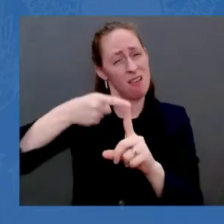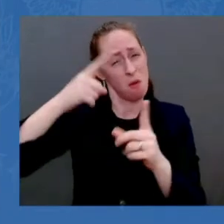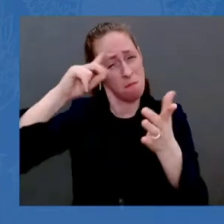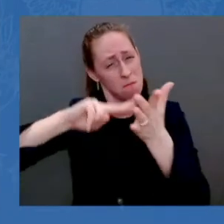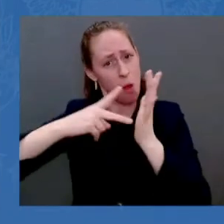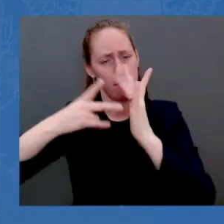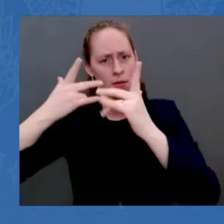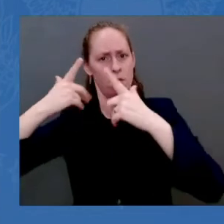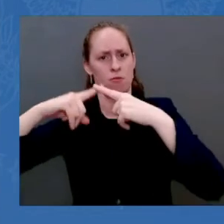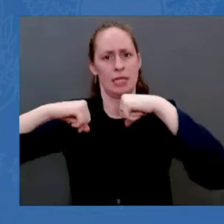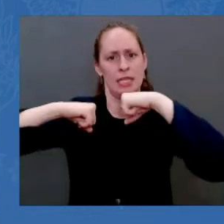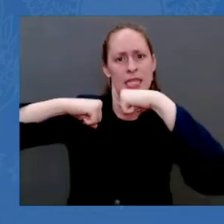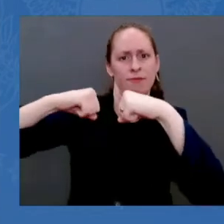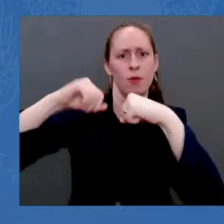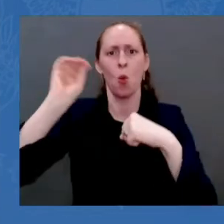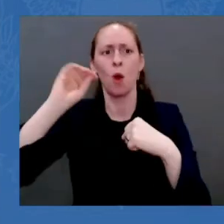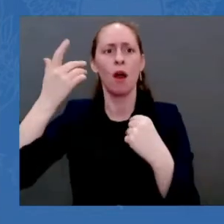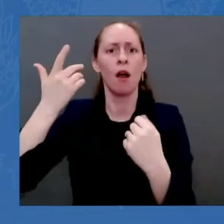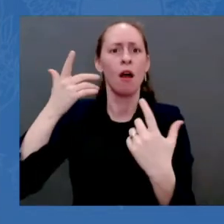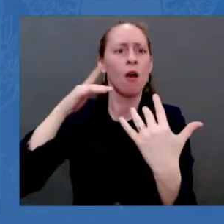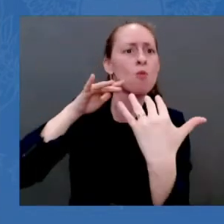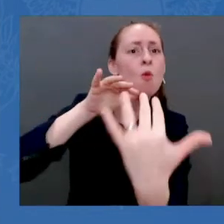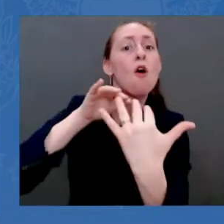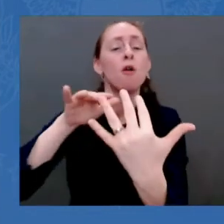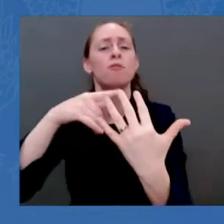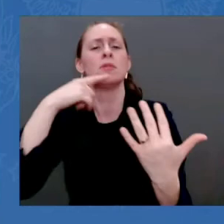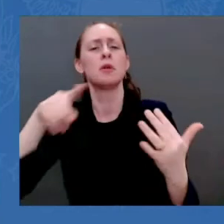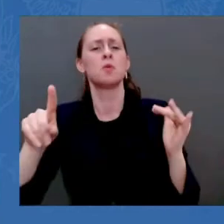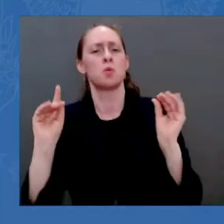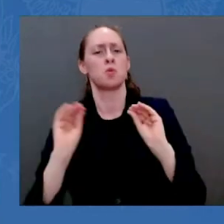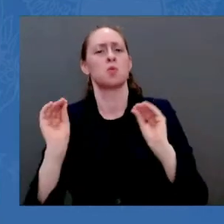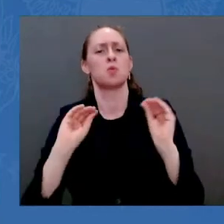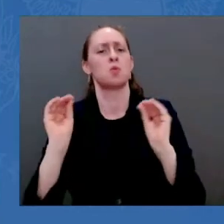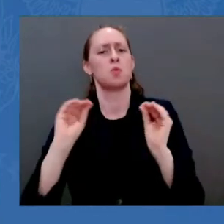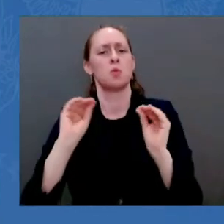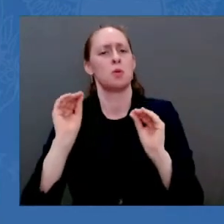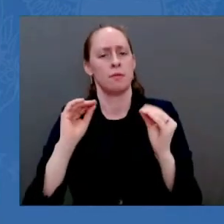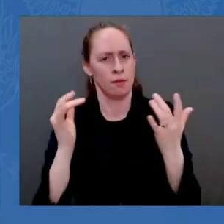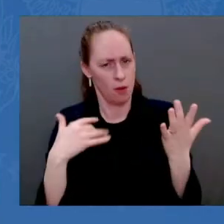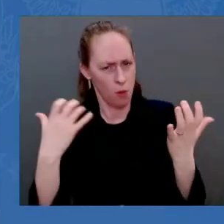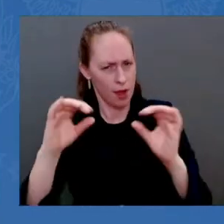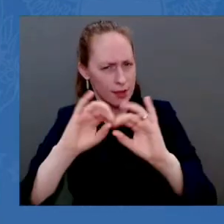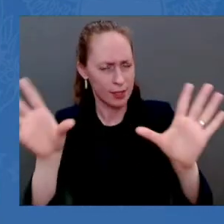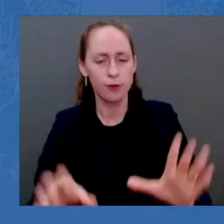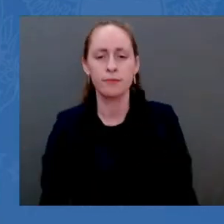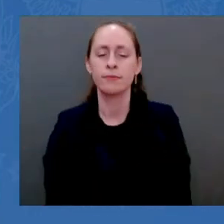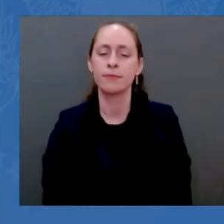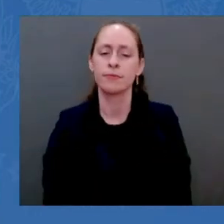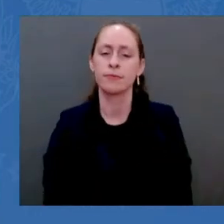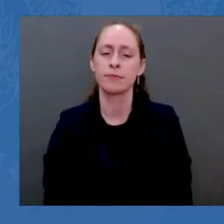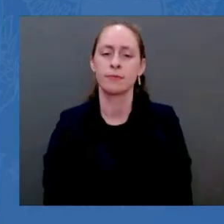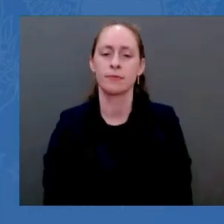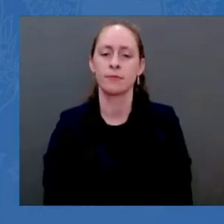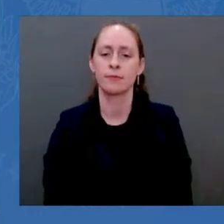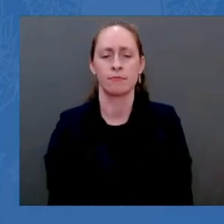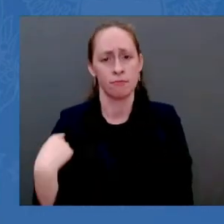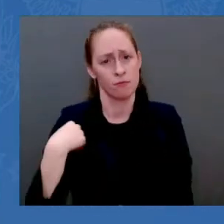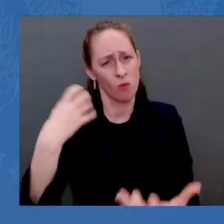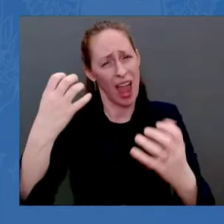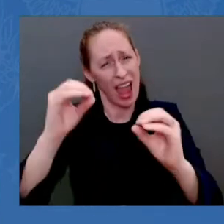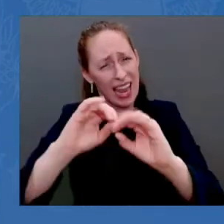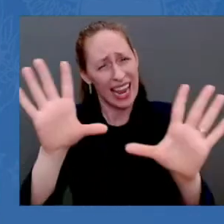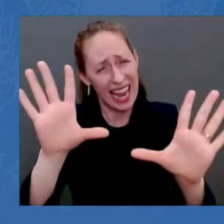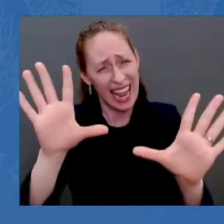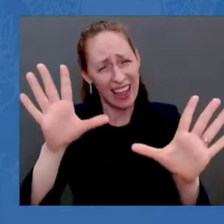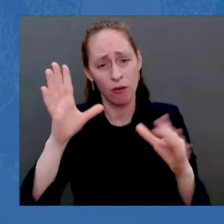United States, together with our allies, will defend every inch of NATO territory and abide by the